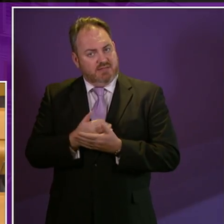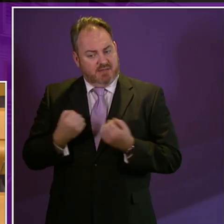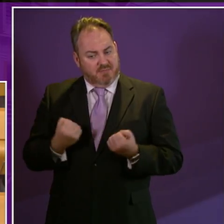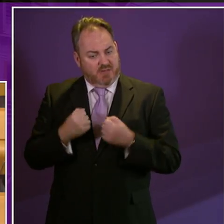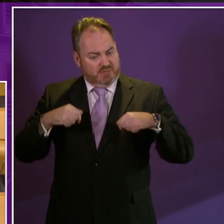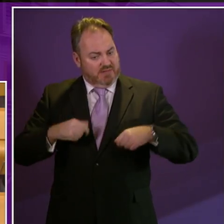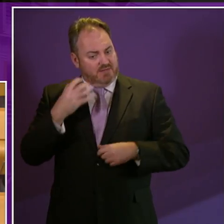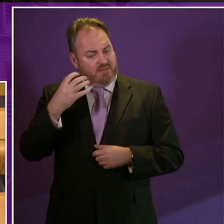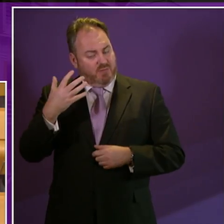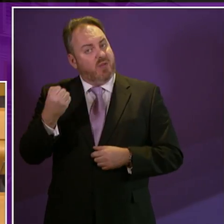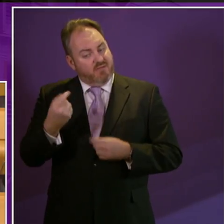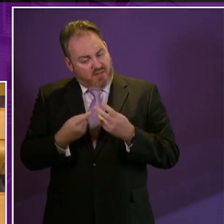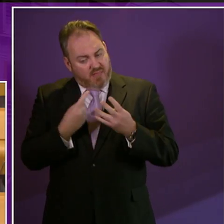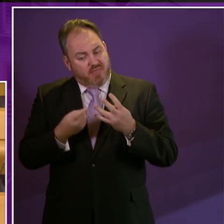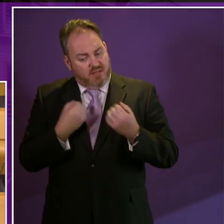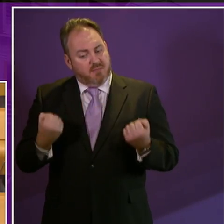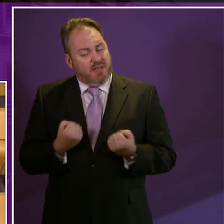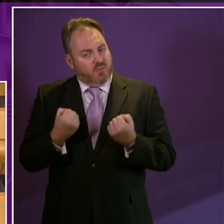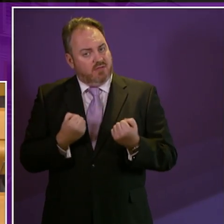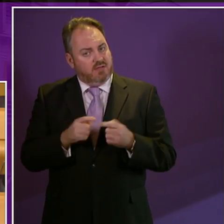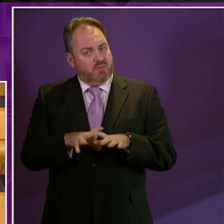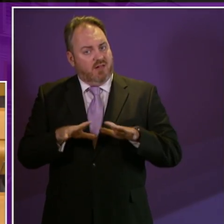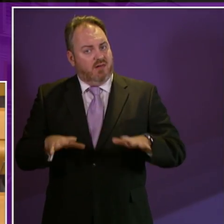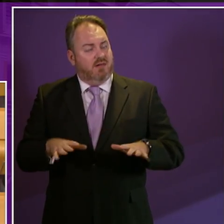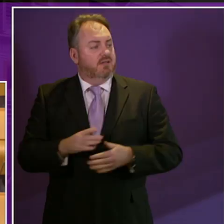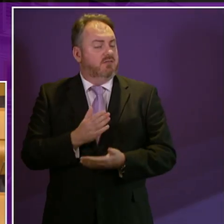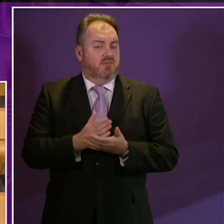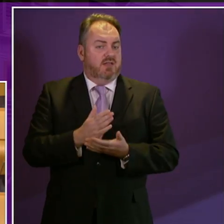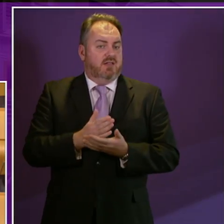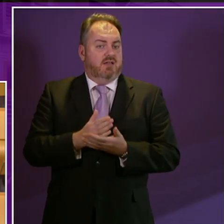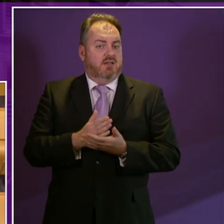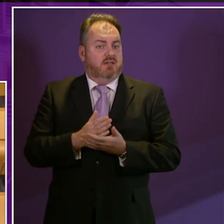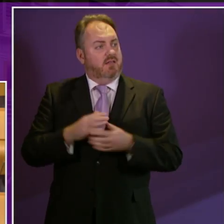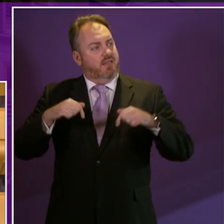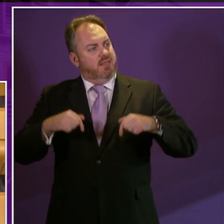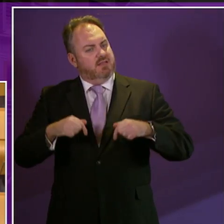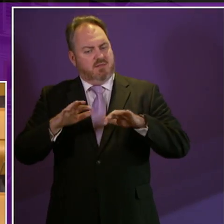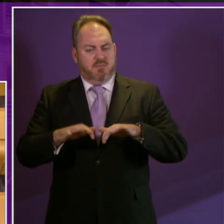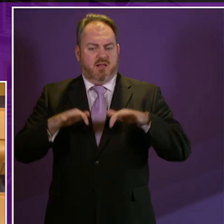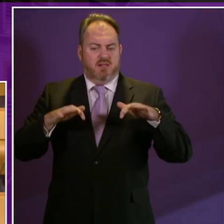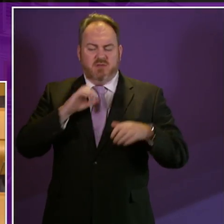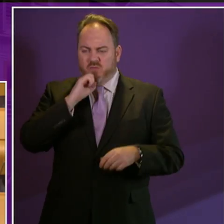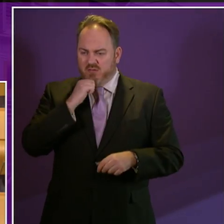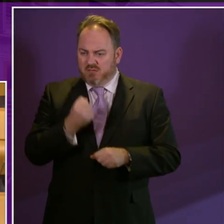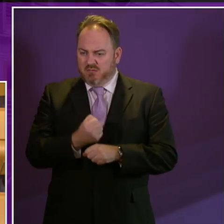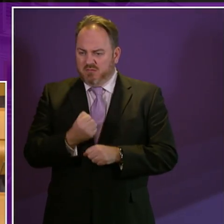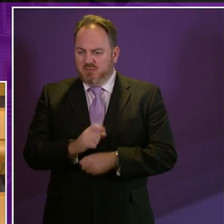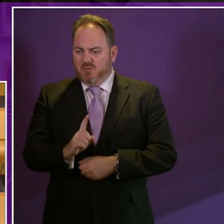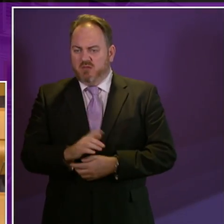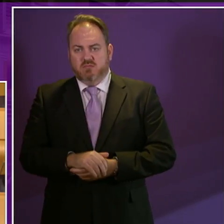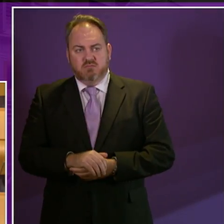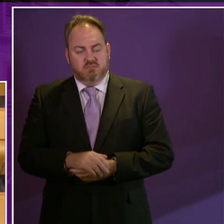would she agree that many people out there are saying that what will this parliament do despite the failed